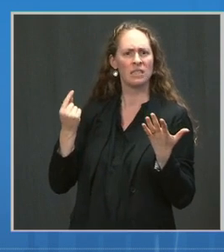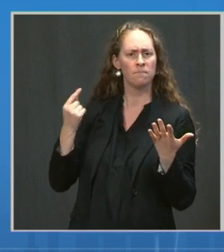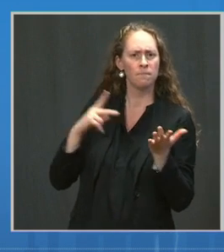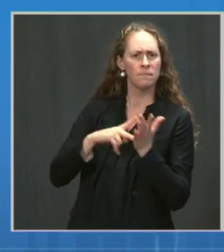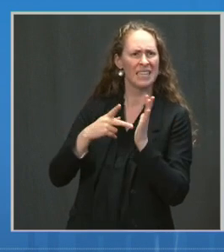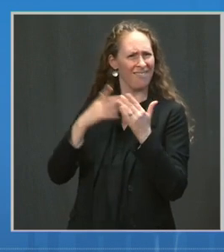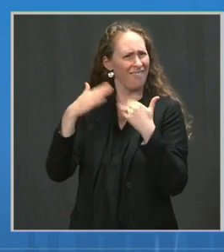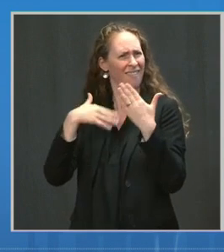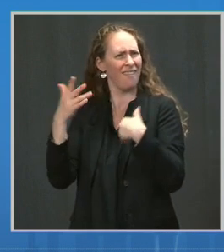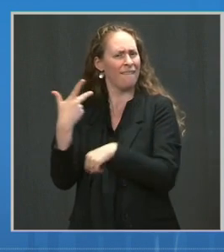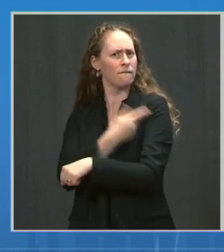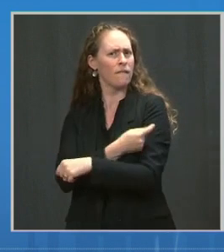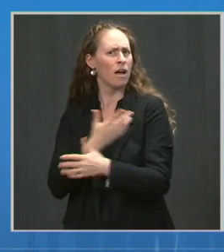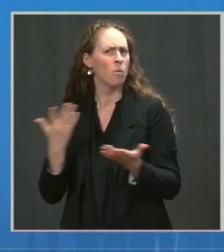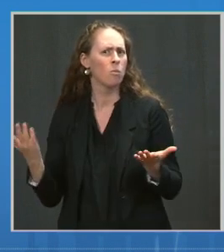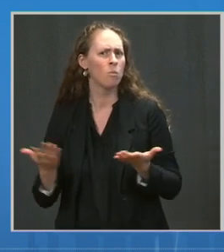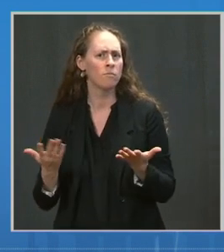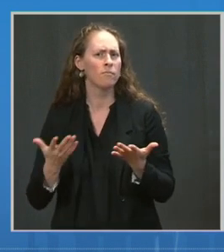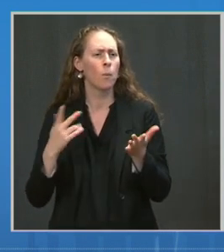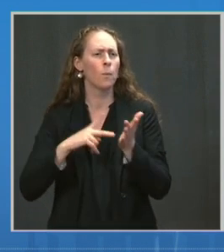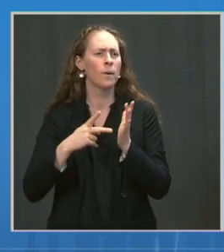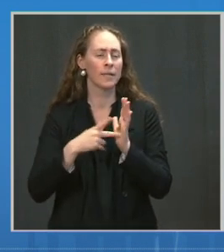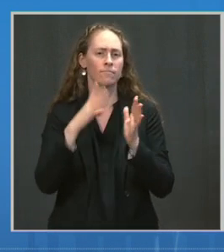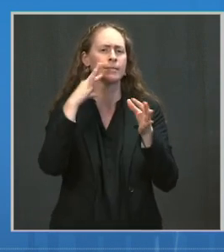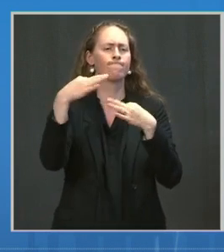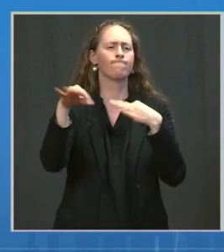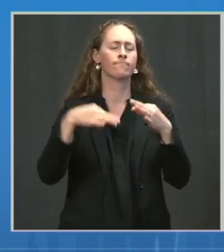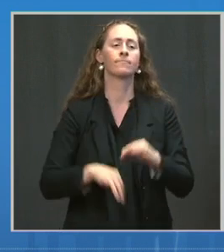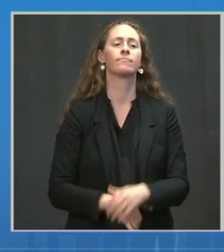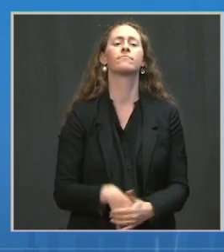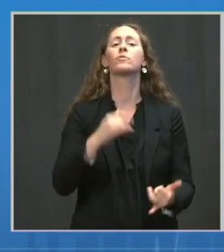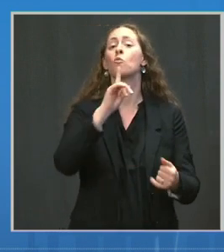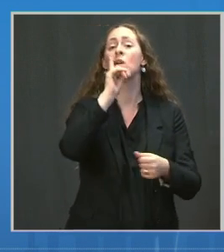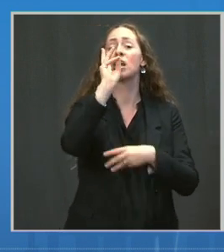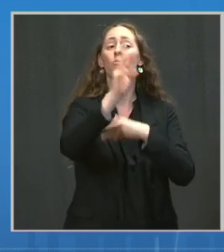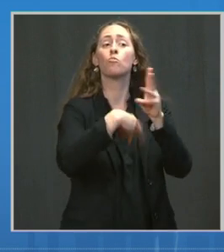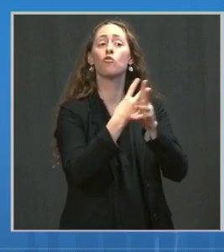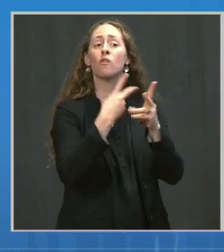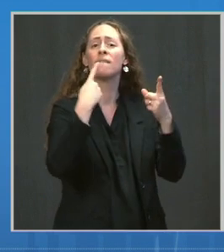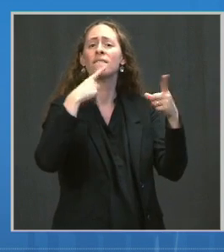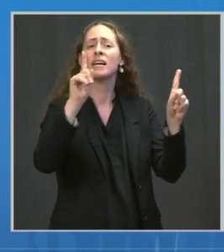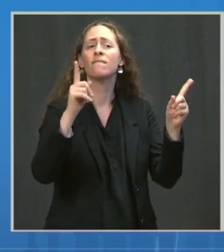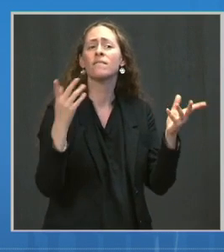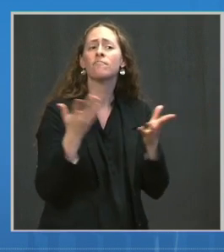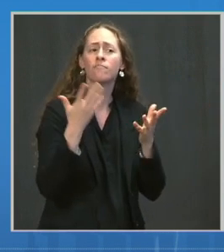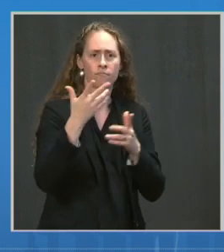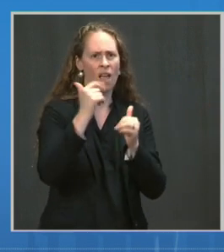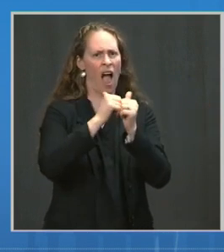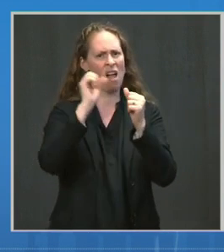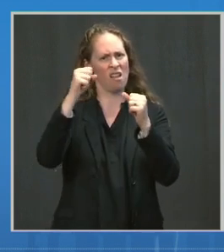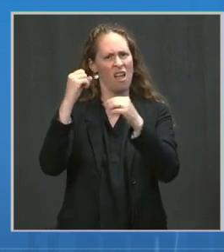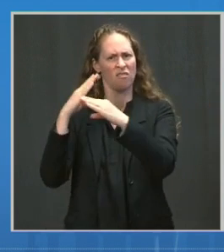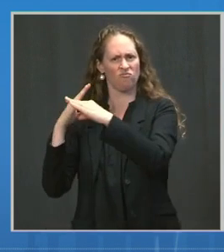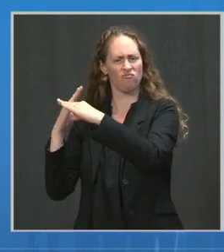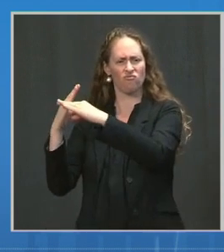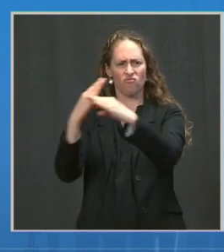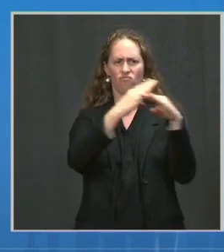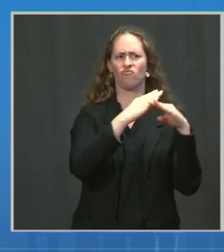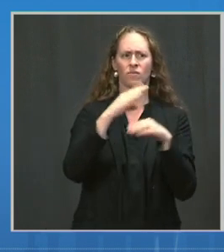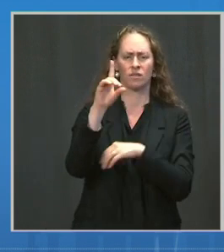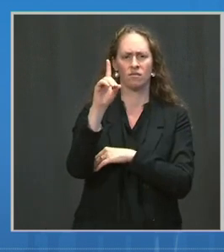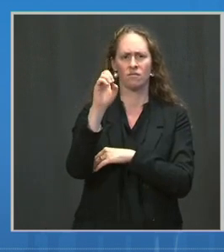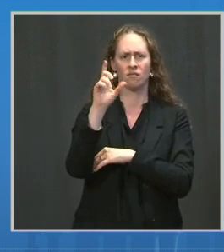slide. Let's look at the real-world effectiveness against the Delta variant. If you look at the three components